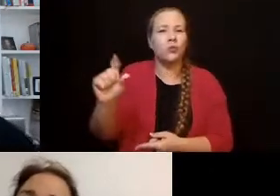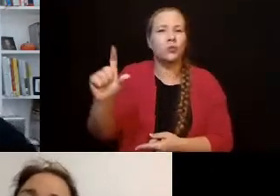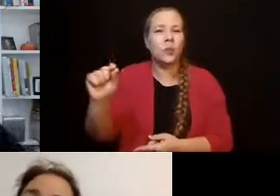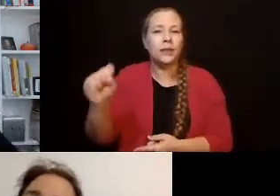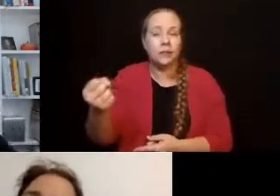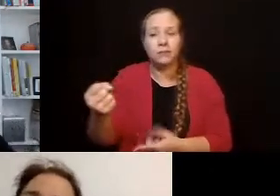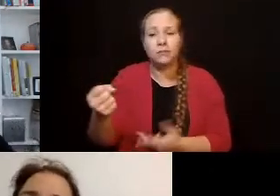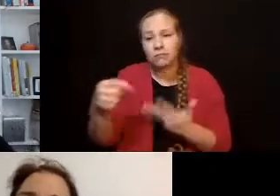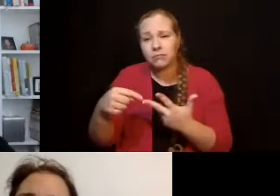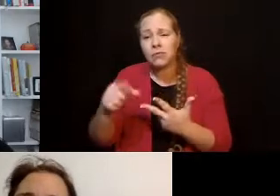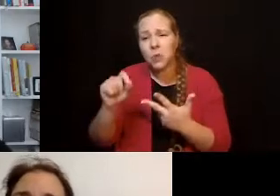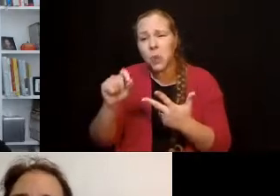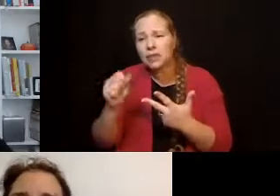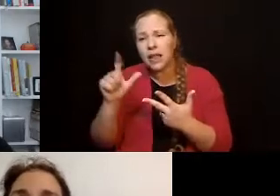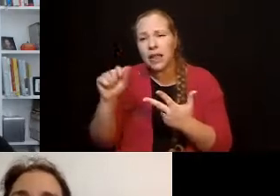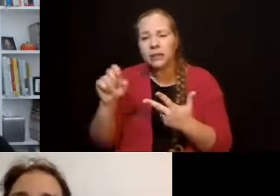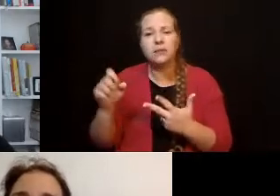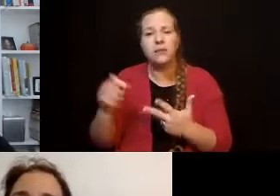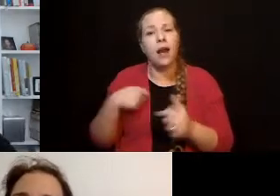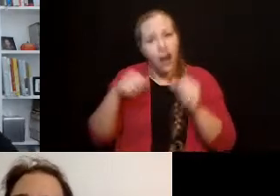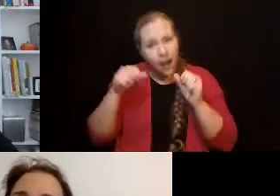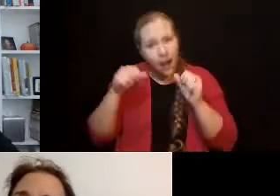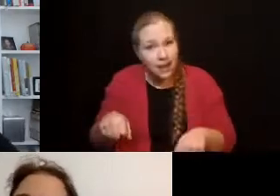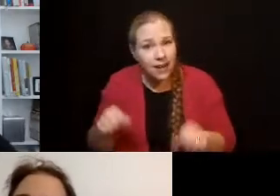I would have done better on when they were younger.